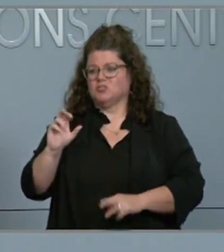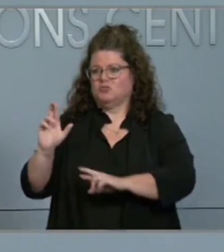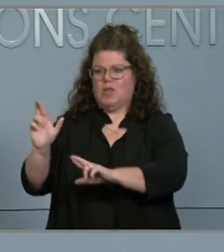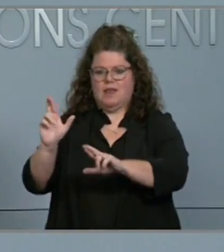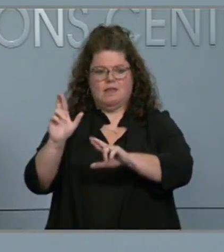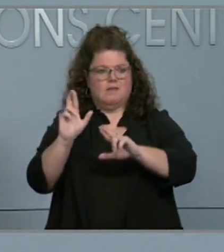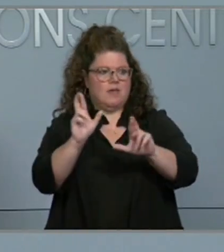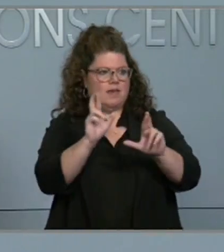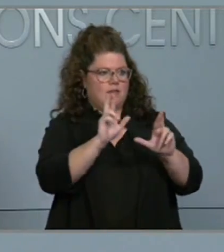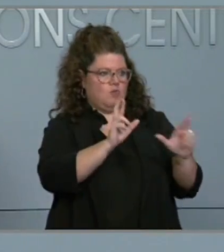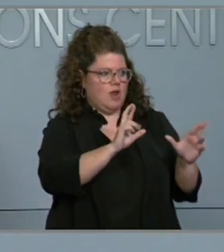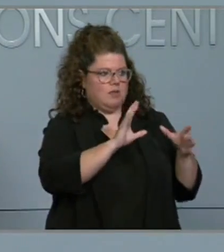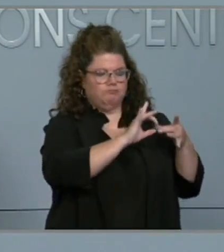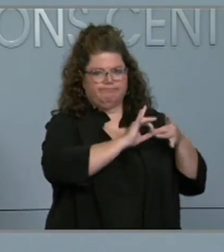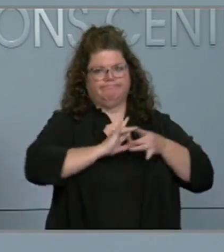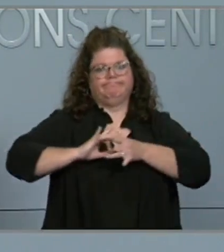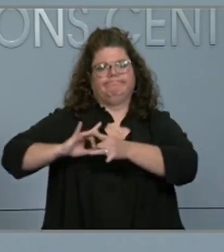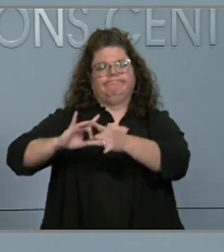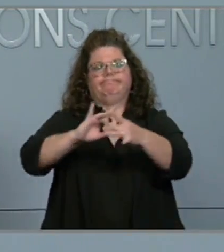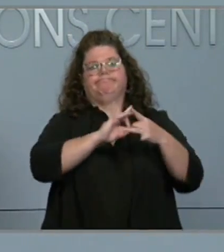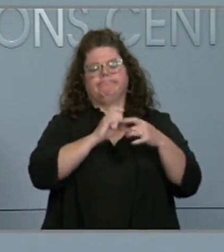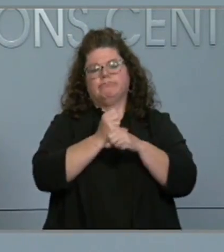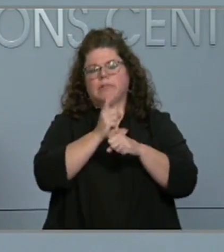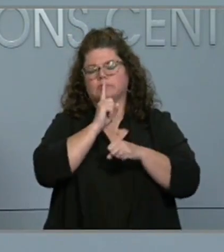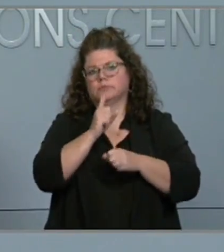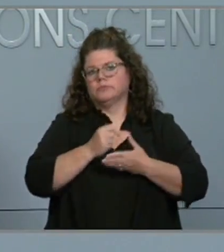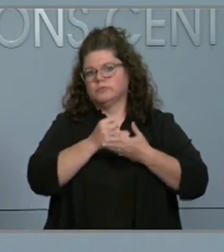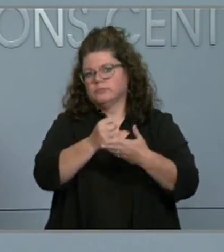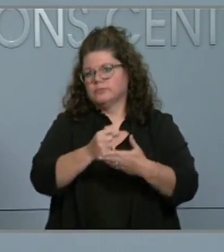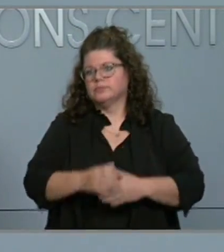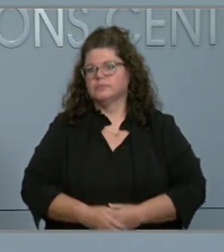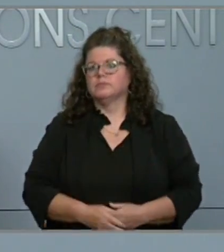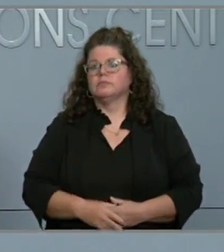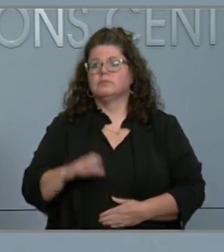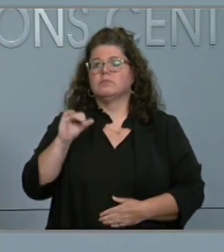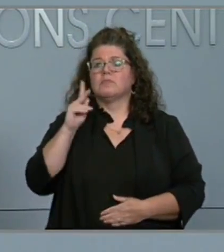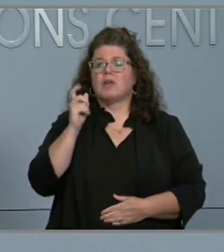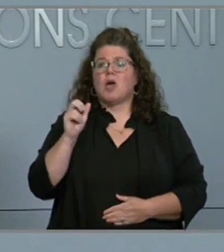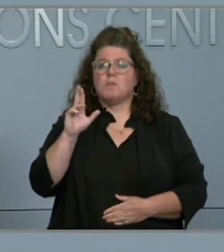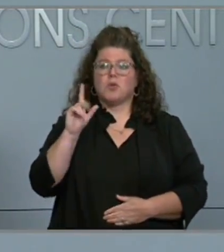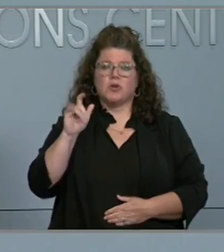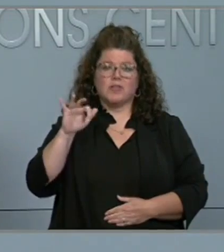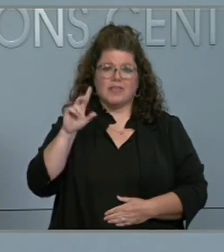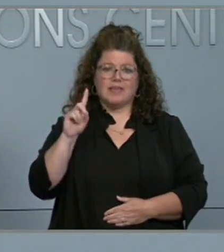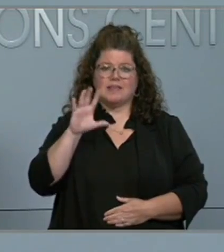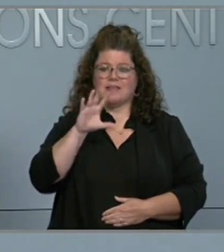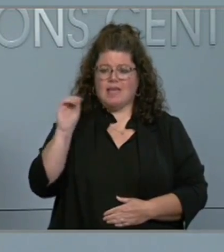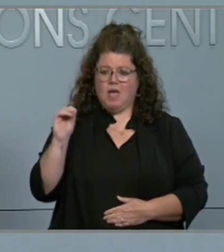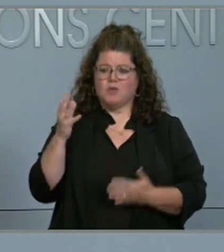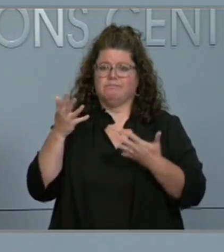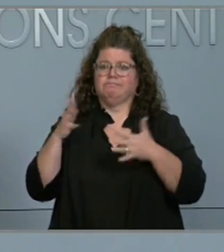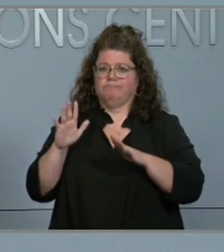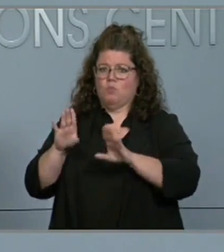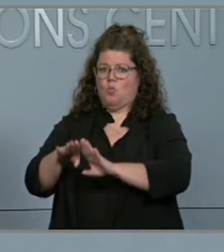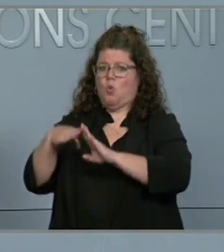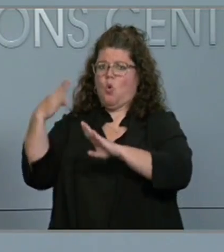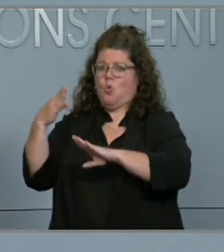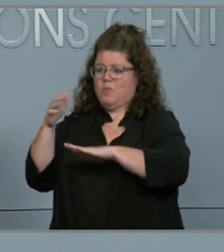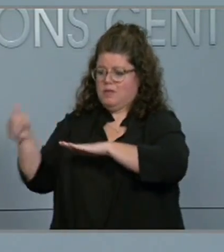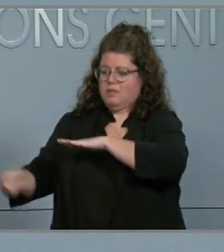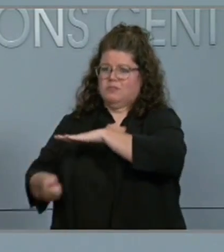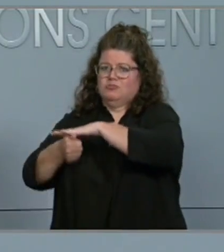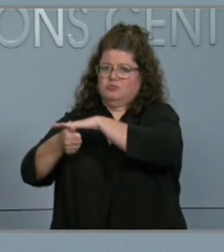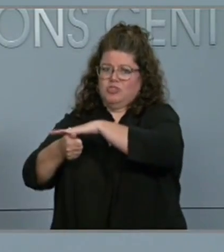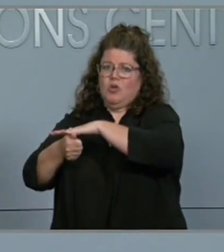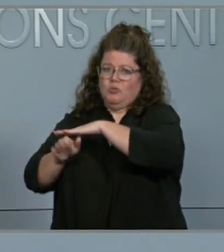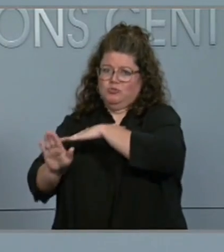support effective response operations. Authorities in Cumberland County have opened a shelter in Fayetteville for those who need refuge from the storm,